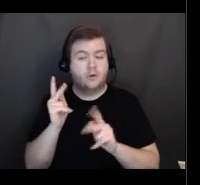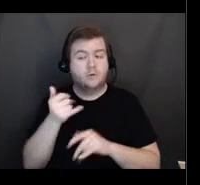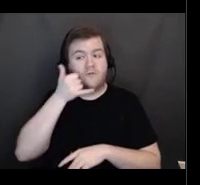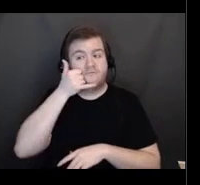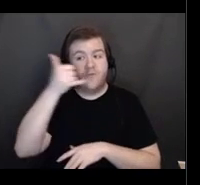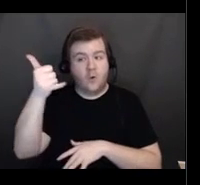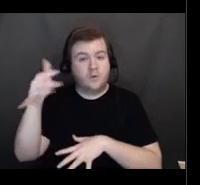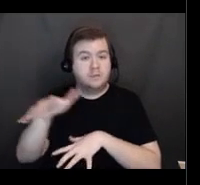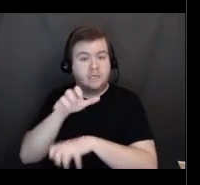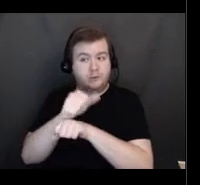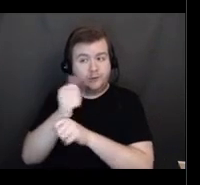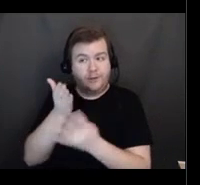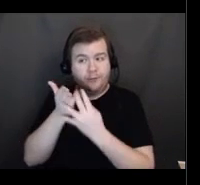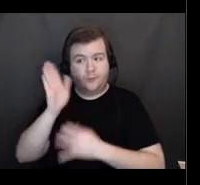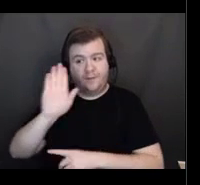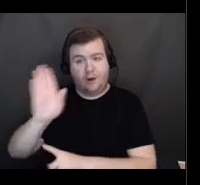phone.